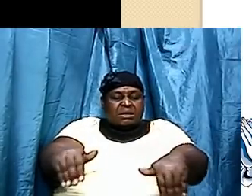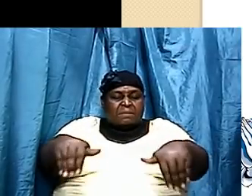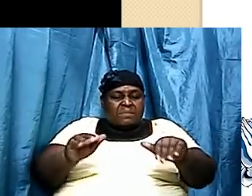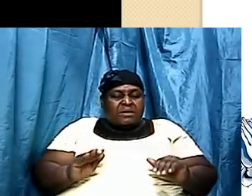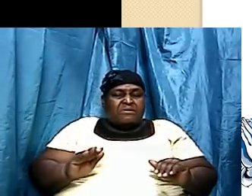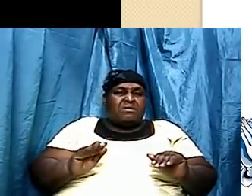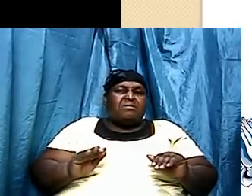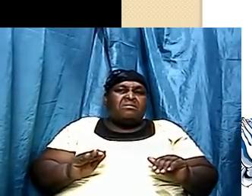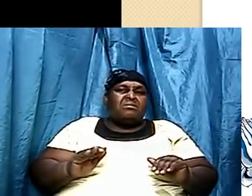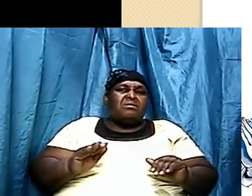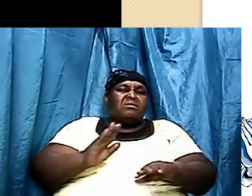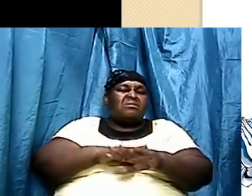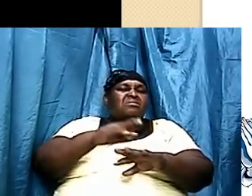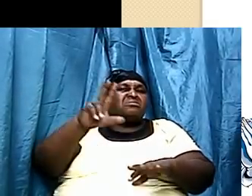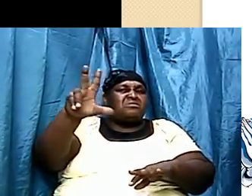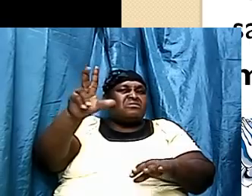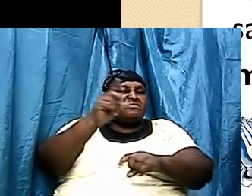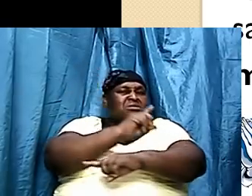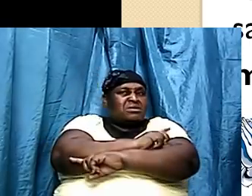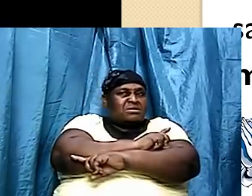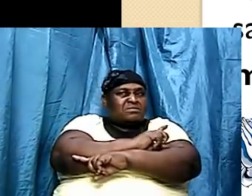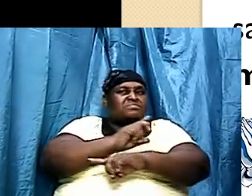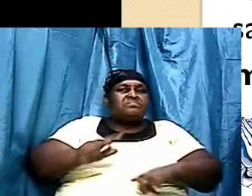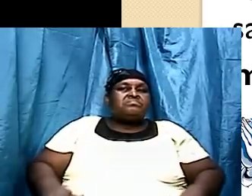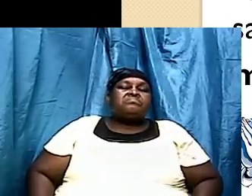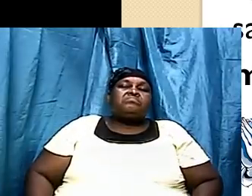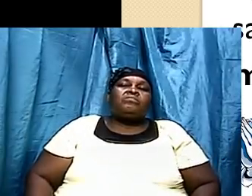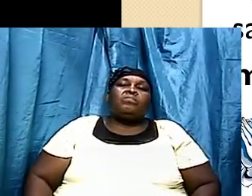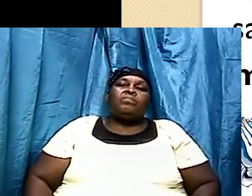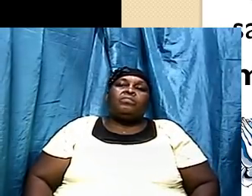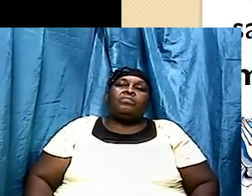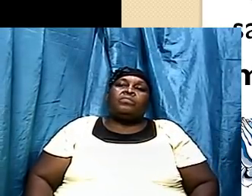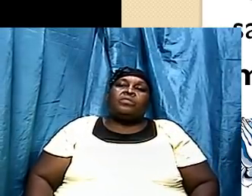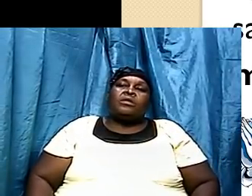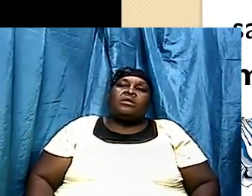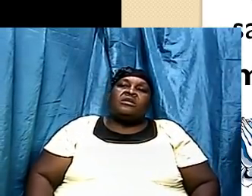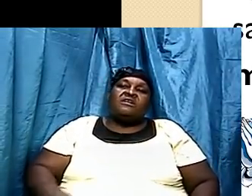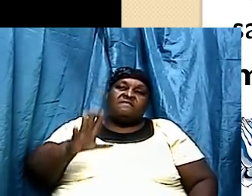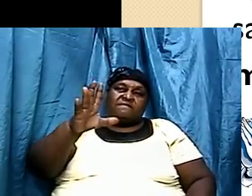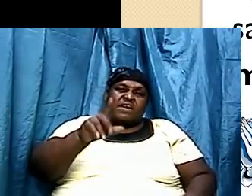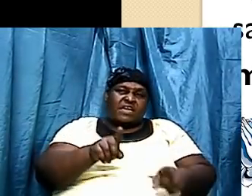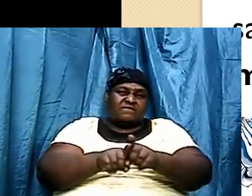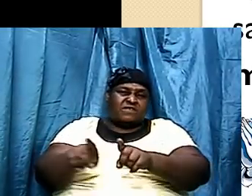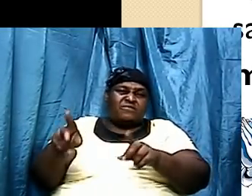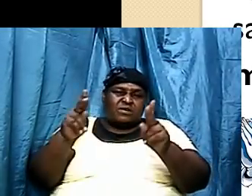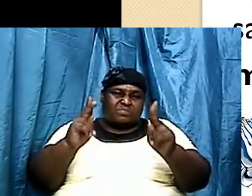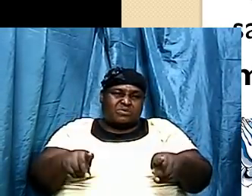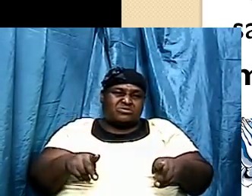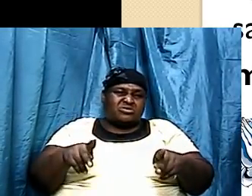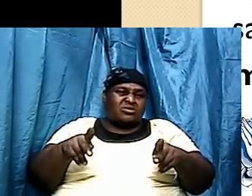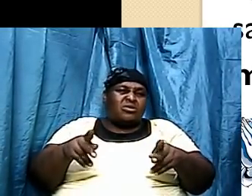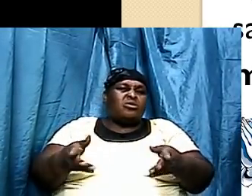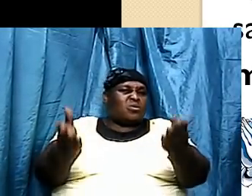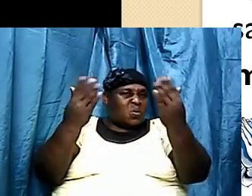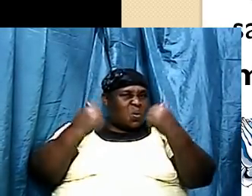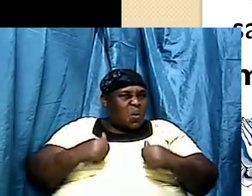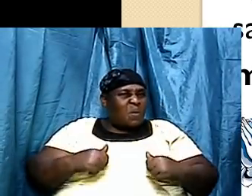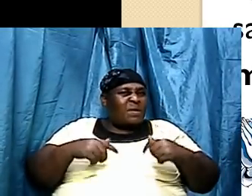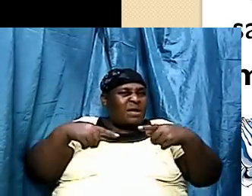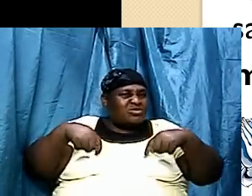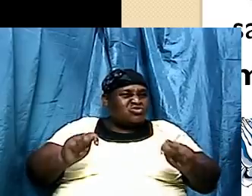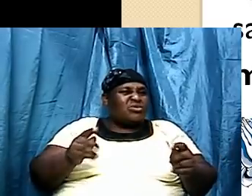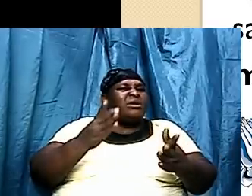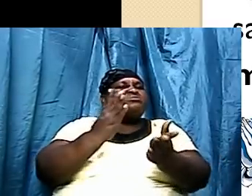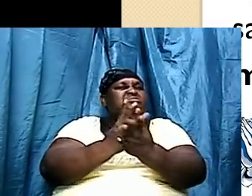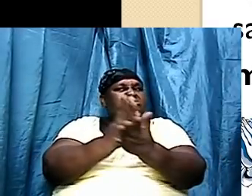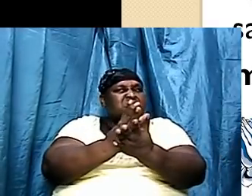to the other one, because there's about five different persons that have come at the scene who have tried to debunk this thing.